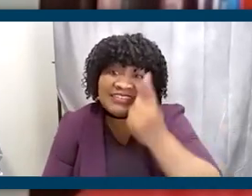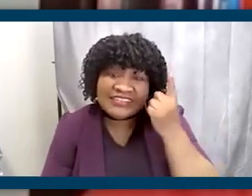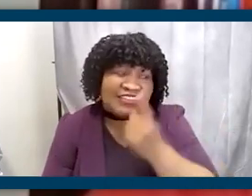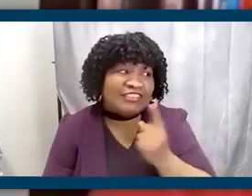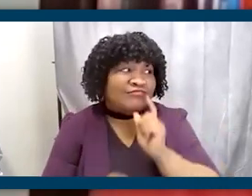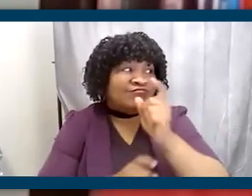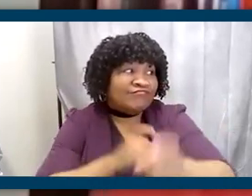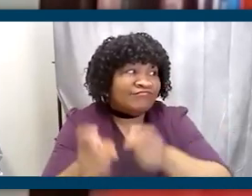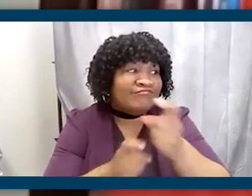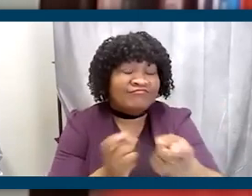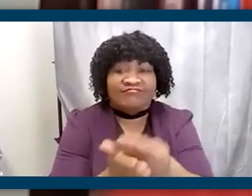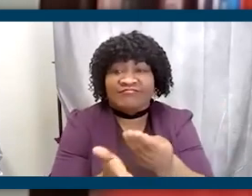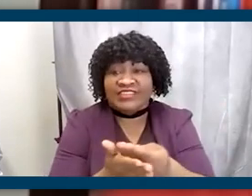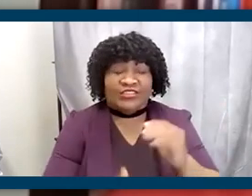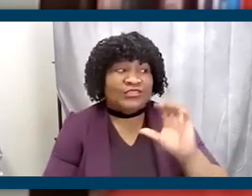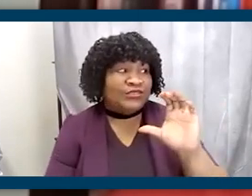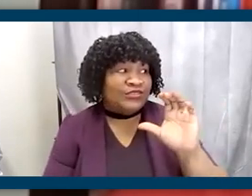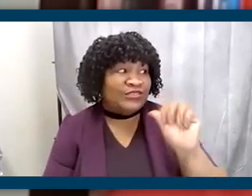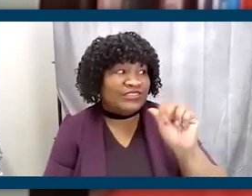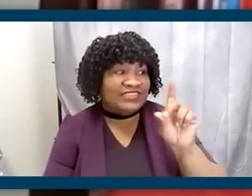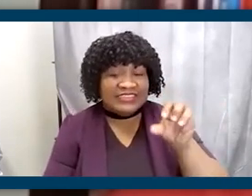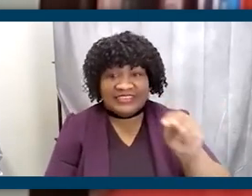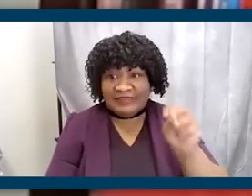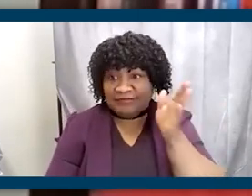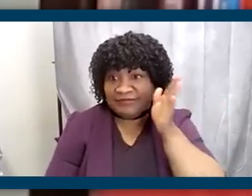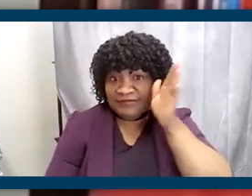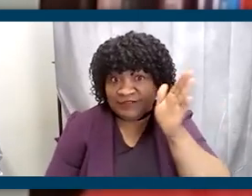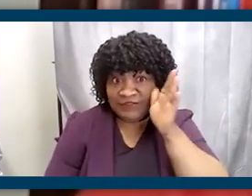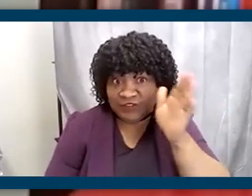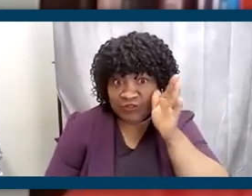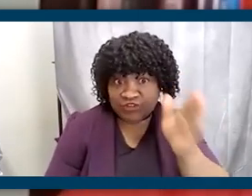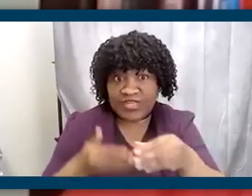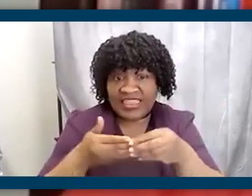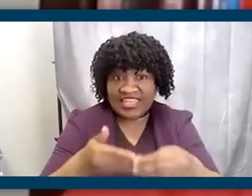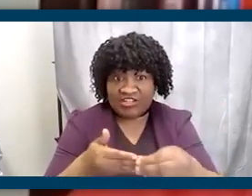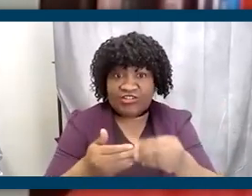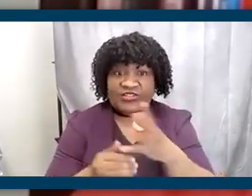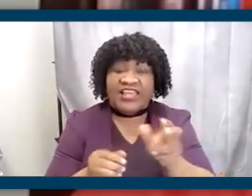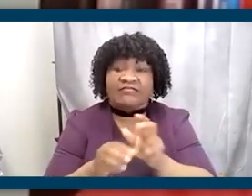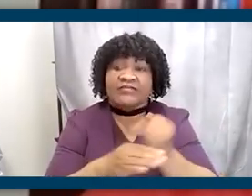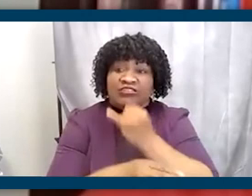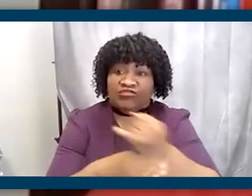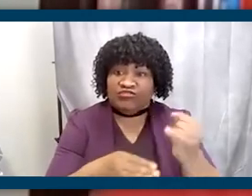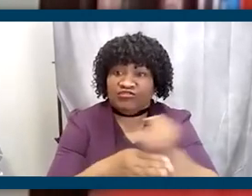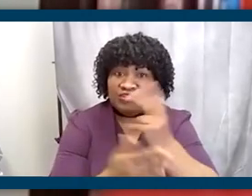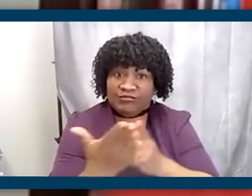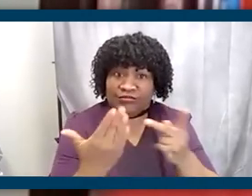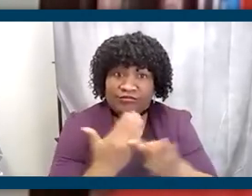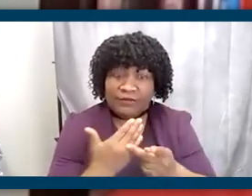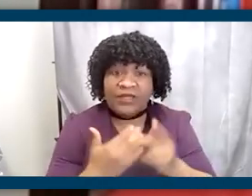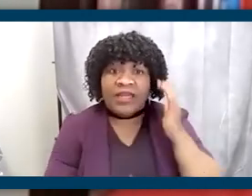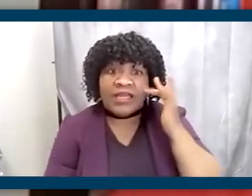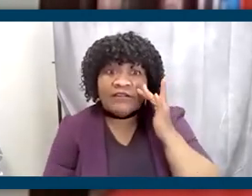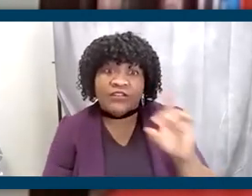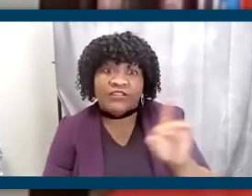a contribution to the California Democratic Party, a future leaders internship program, our California